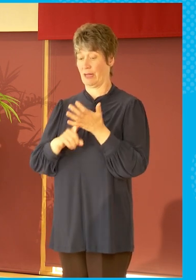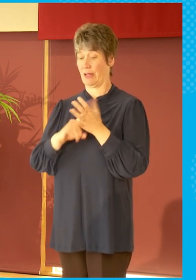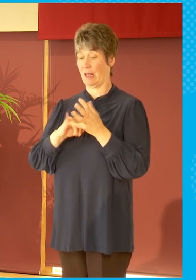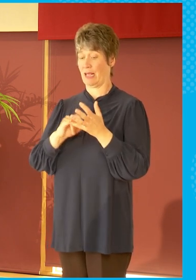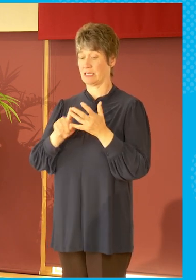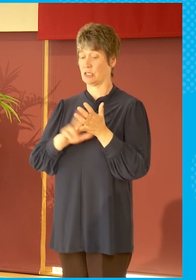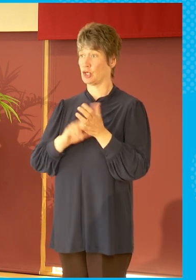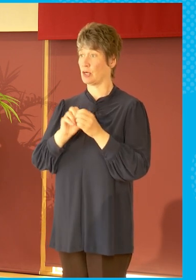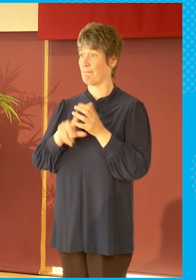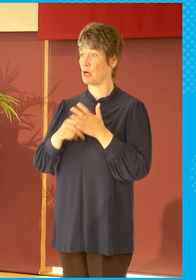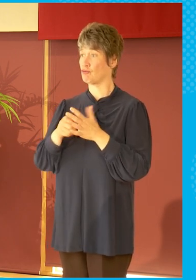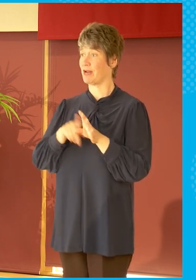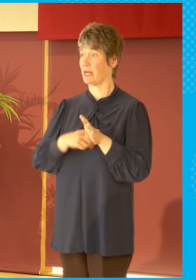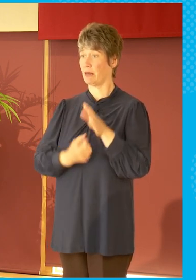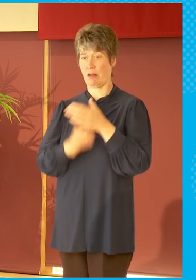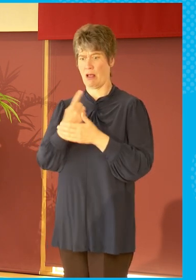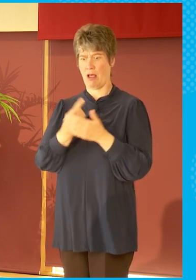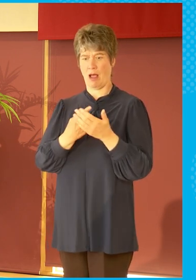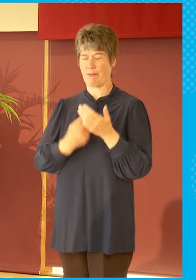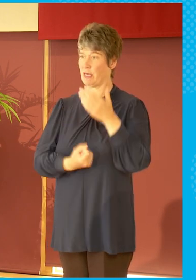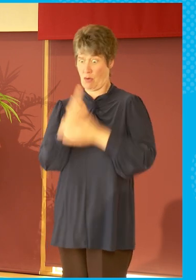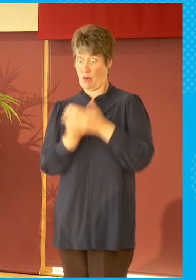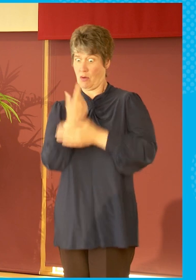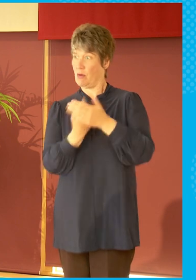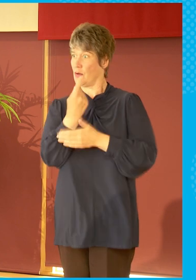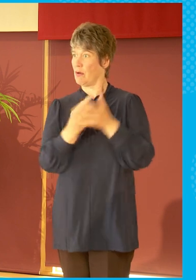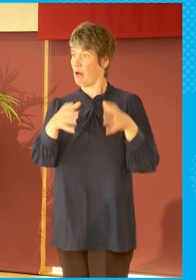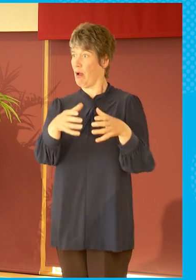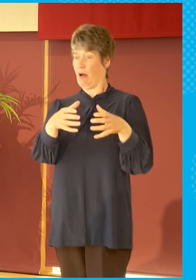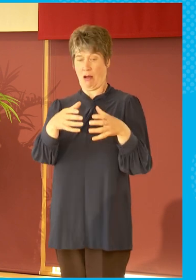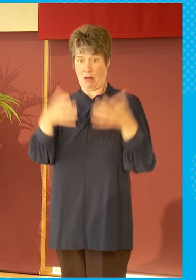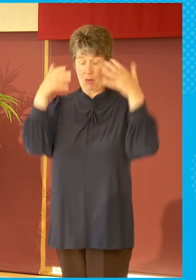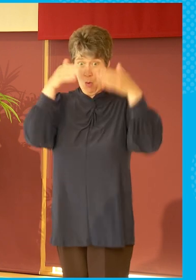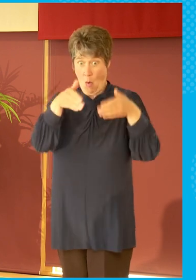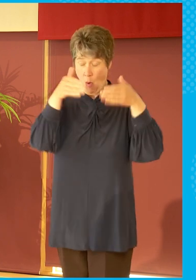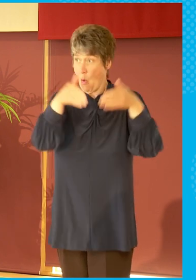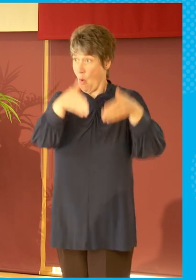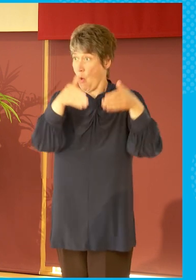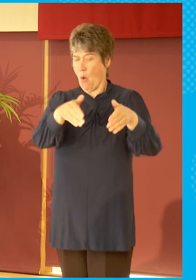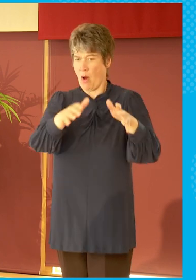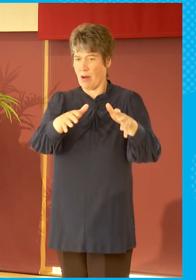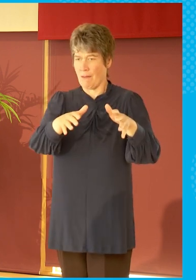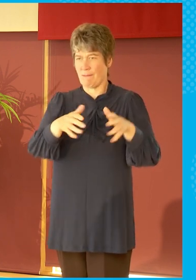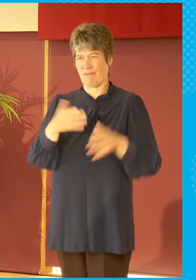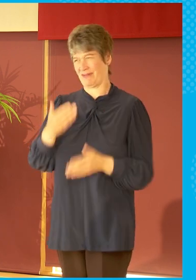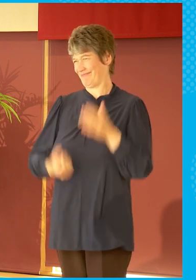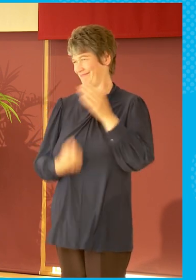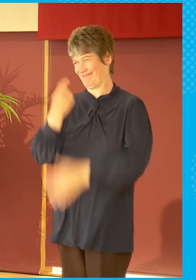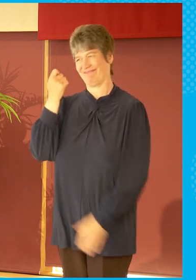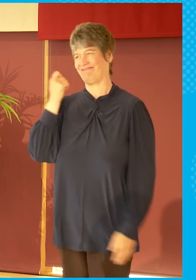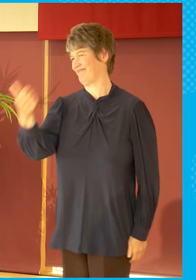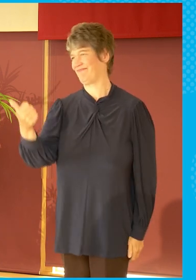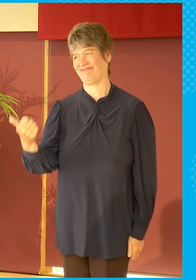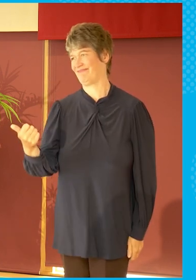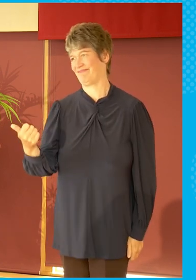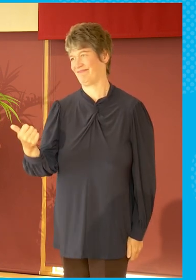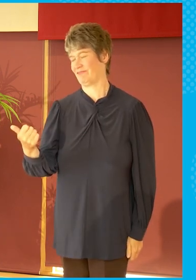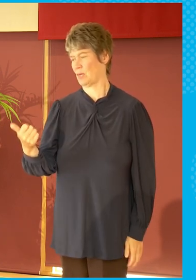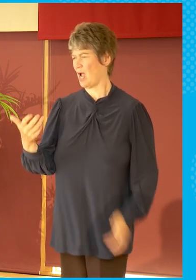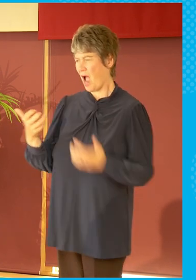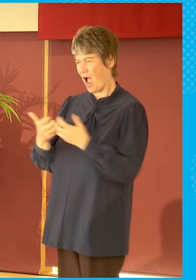So I think the big challenge is how you have a common conversation,